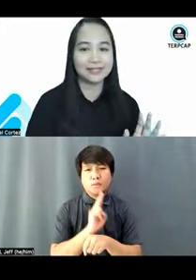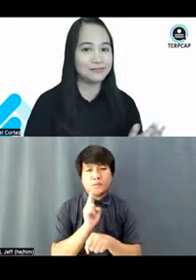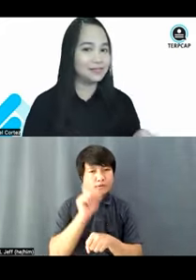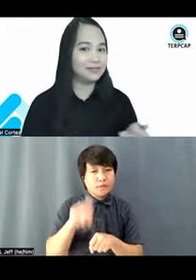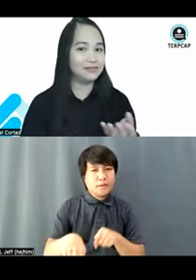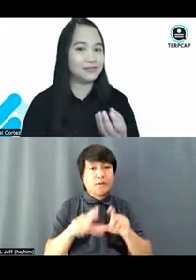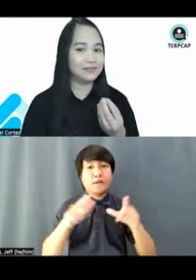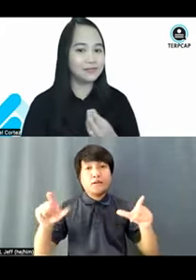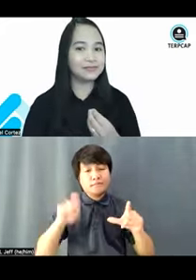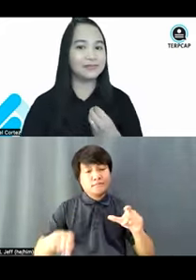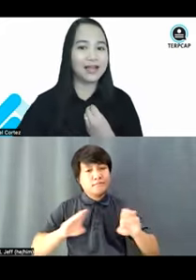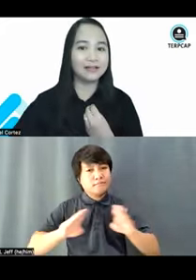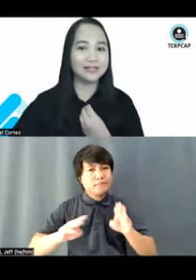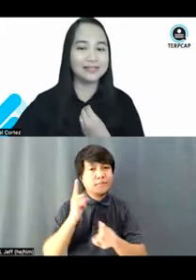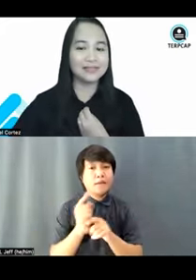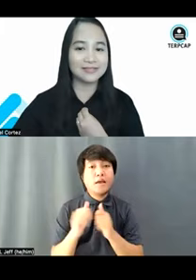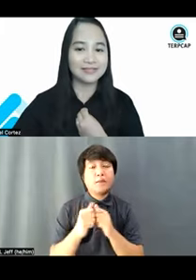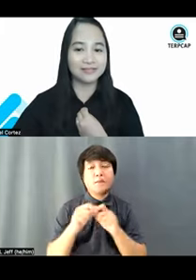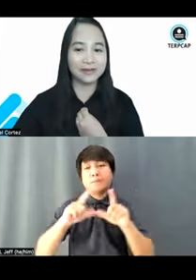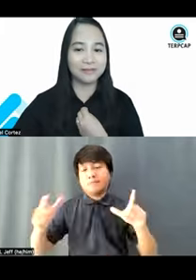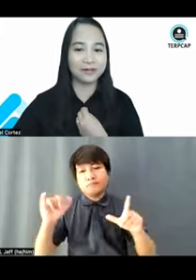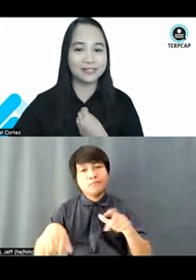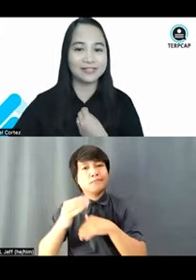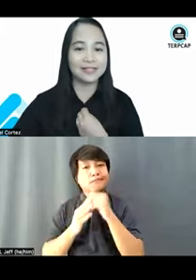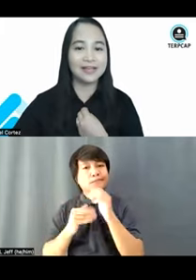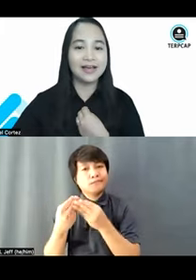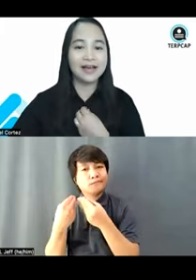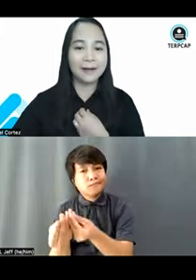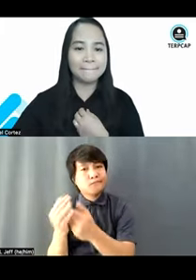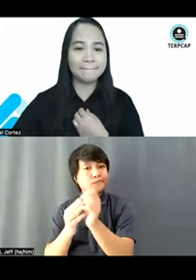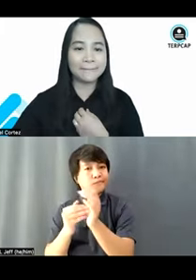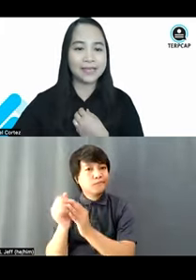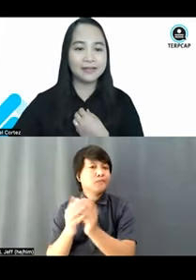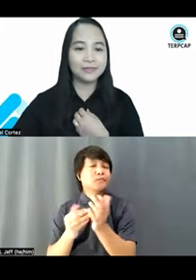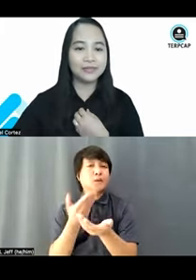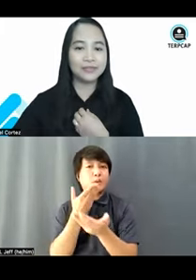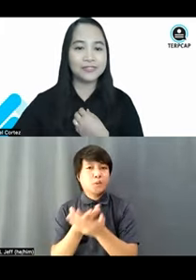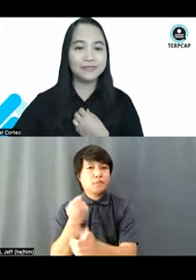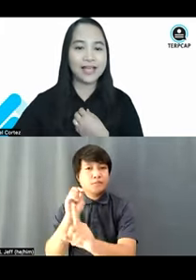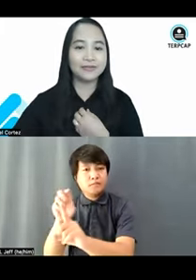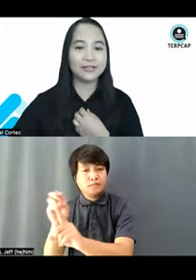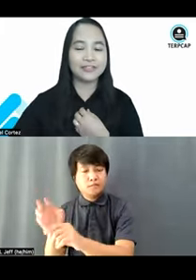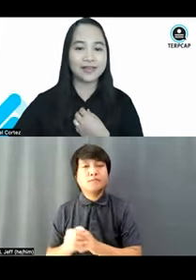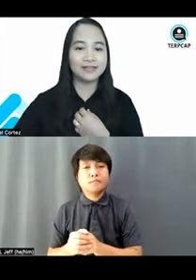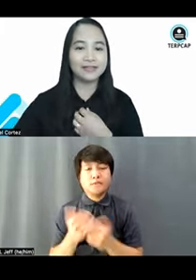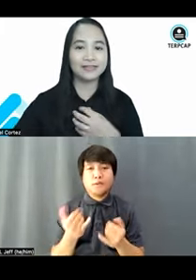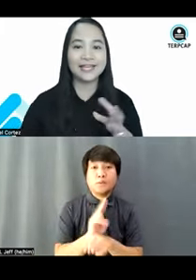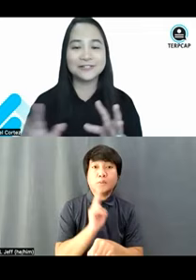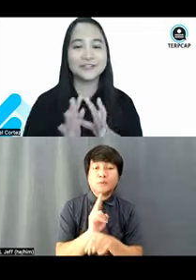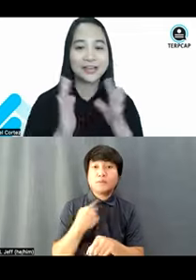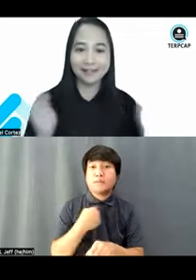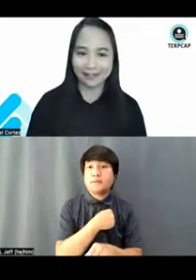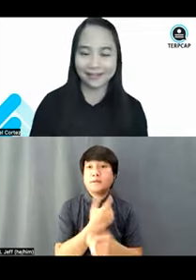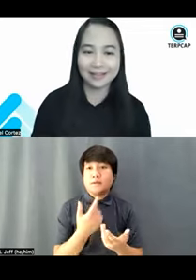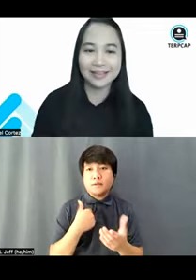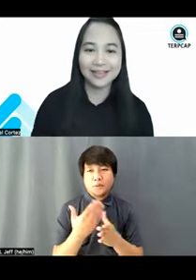netiquette, it's really, you know, the use of language is very important. And with the use of language, I'd like